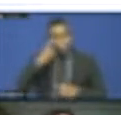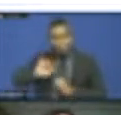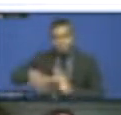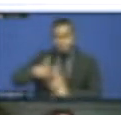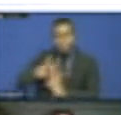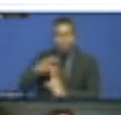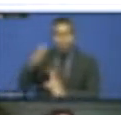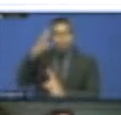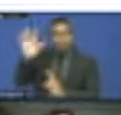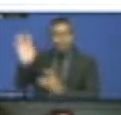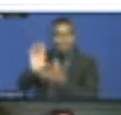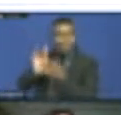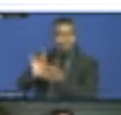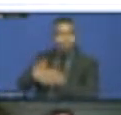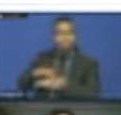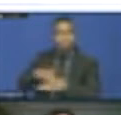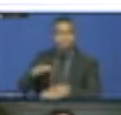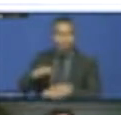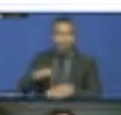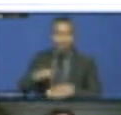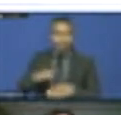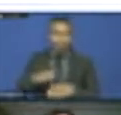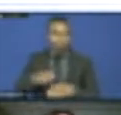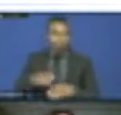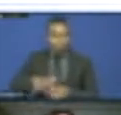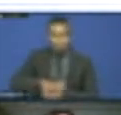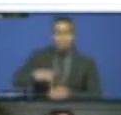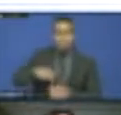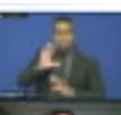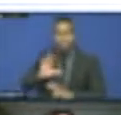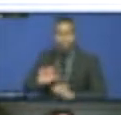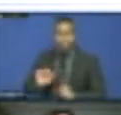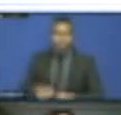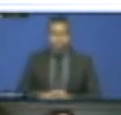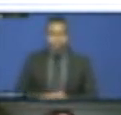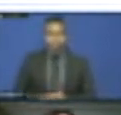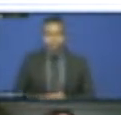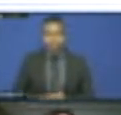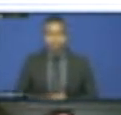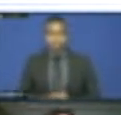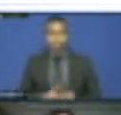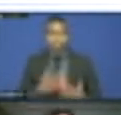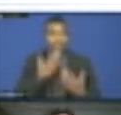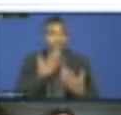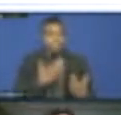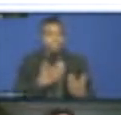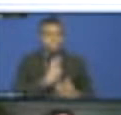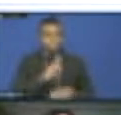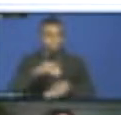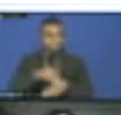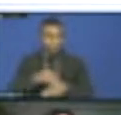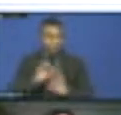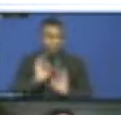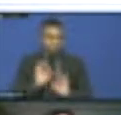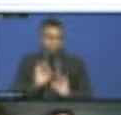coming to us from a municipality, from a mayor who's managing a municipality and a locality,